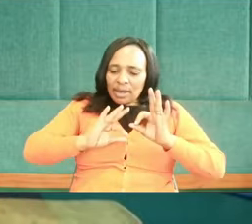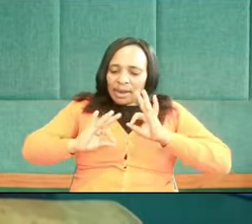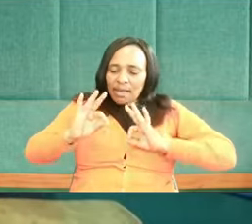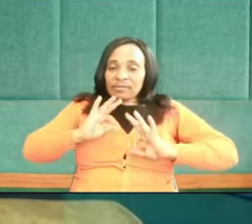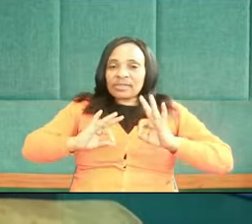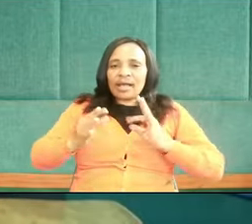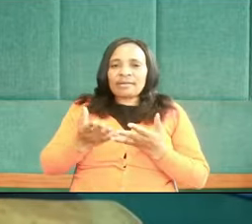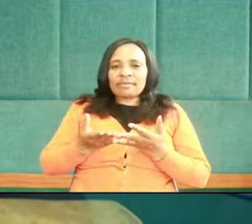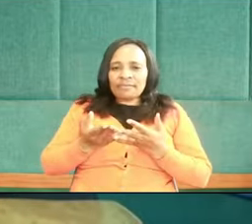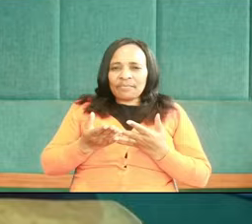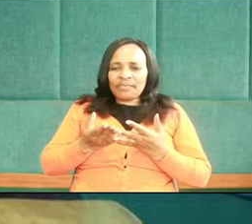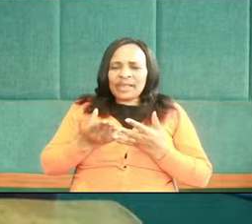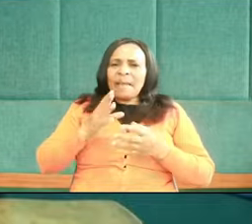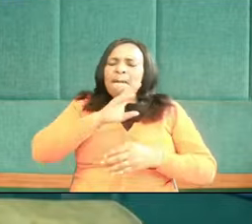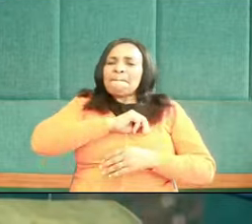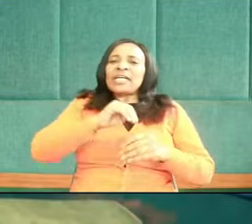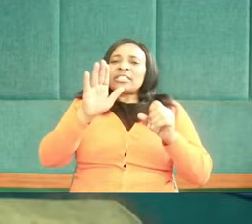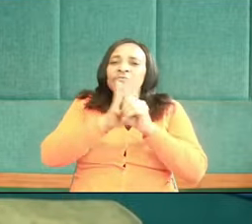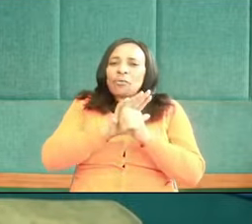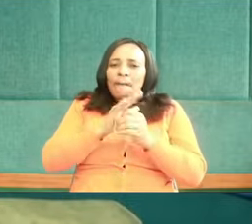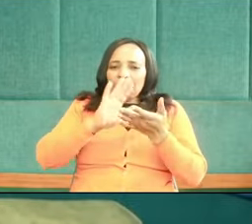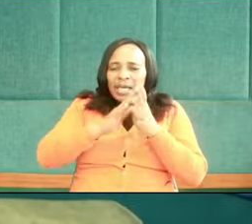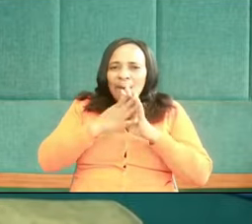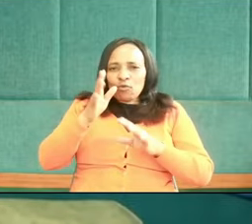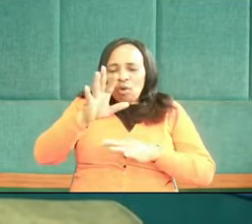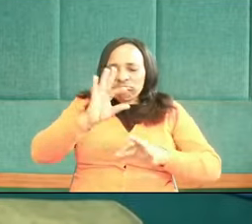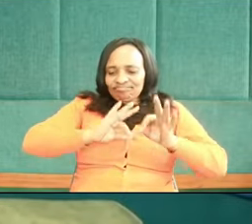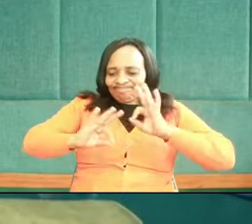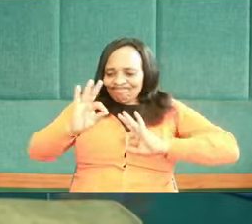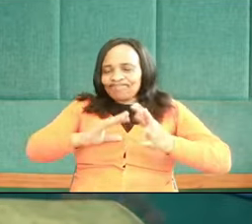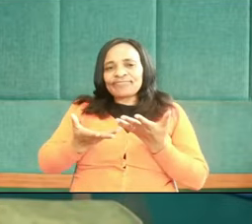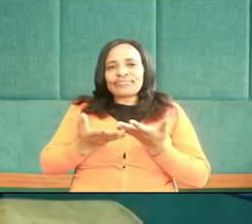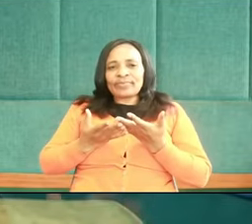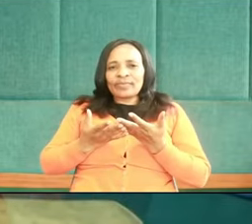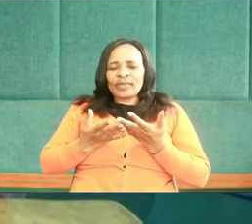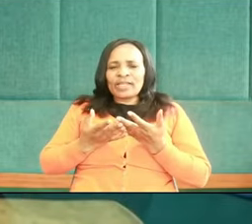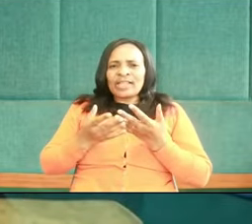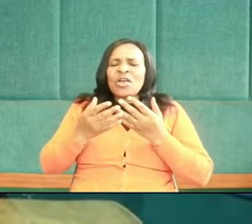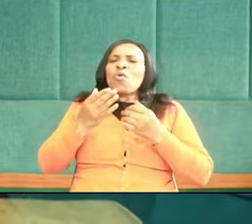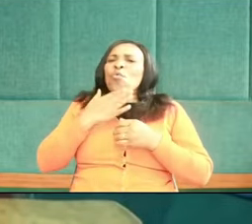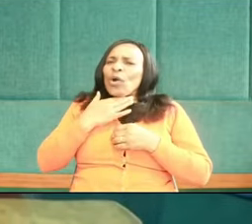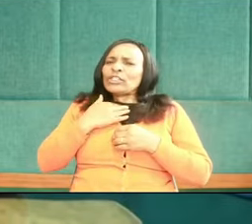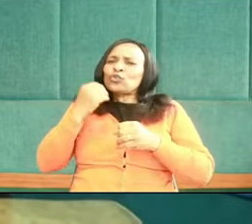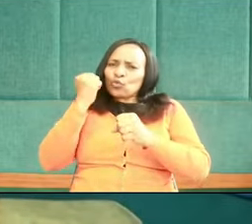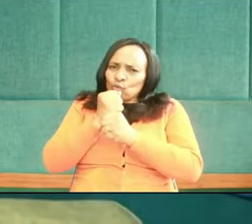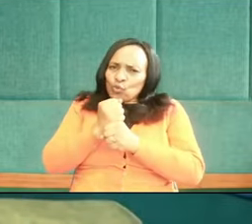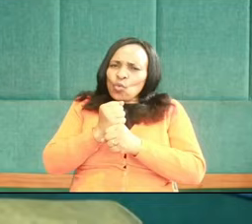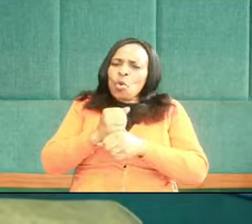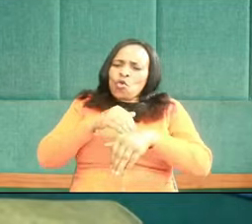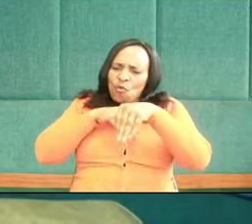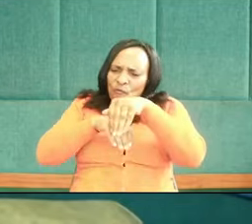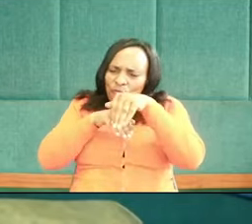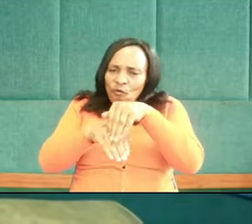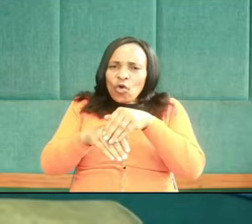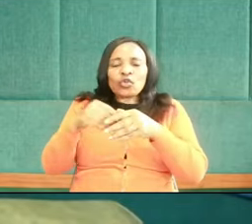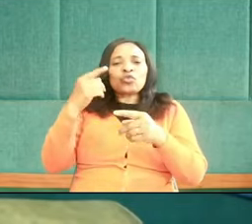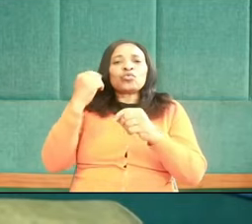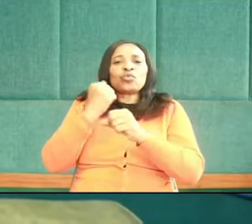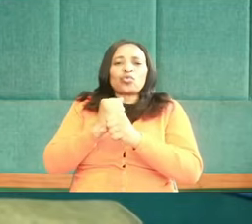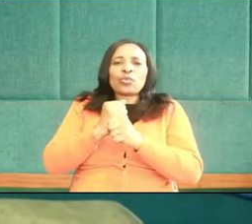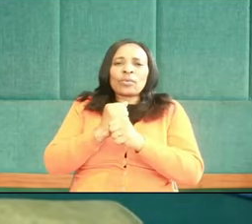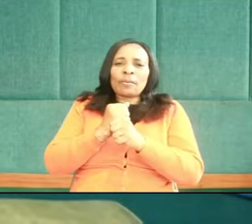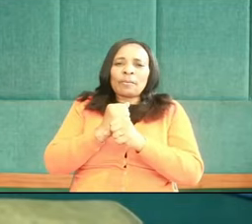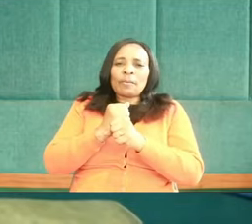Being merciful should be your lifestyle. Should be something you desire to do. Should be something you pursue. friends, he